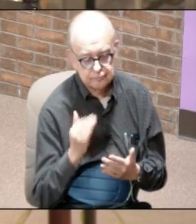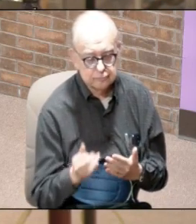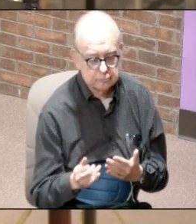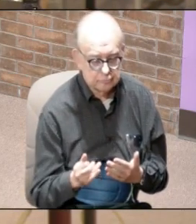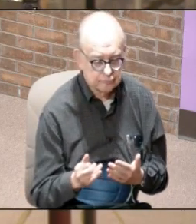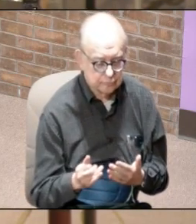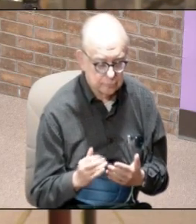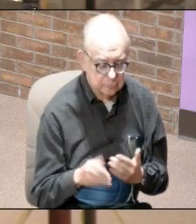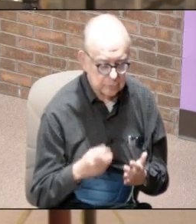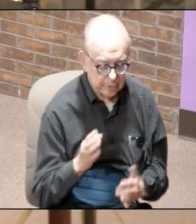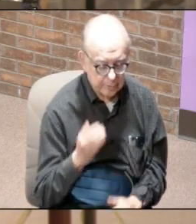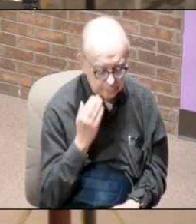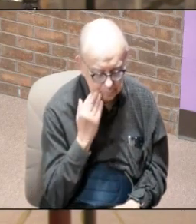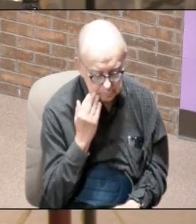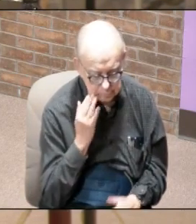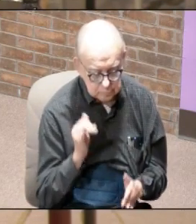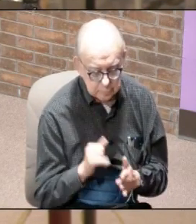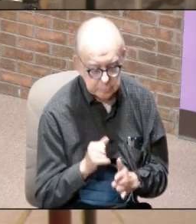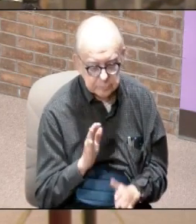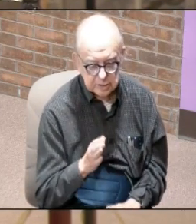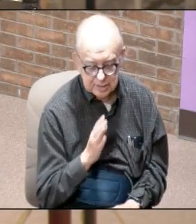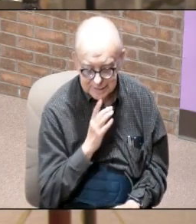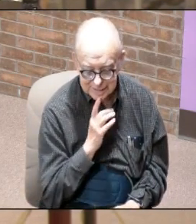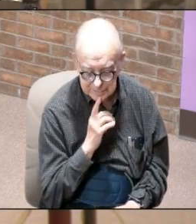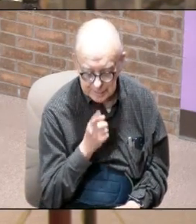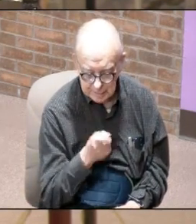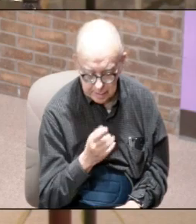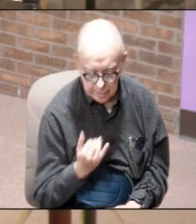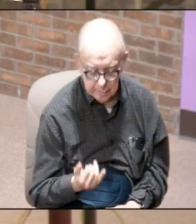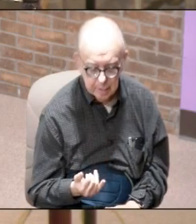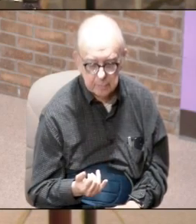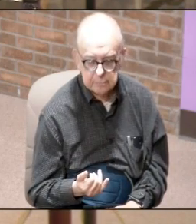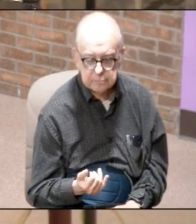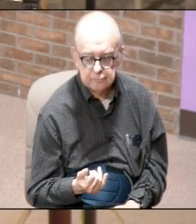all you know is that God is speaking right now